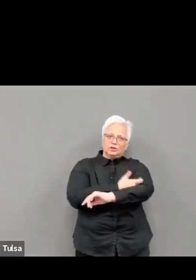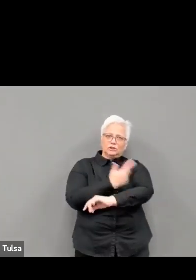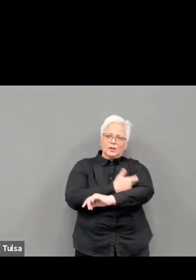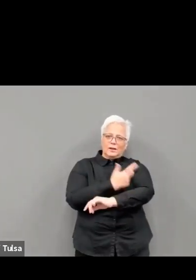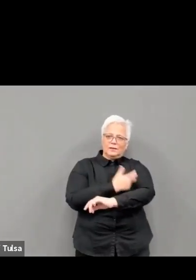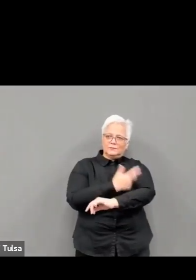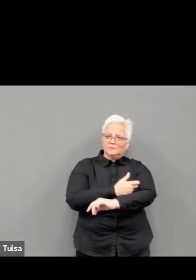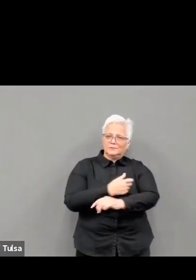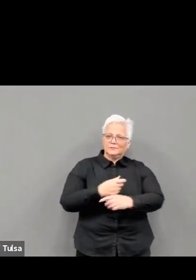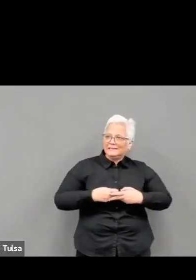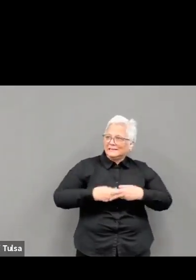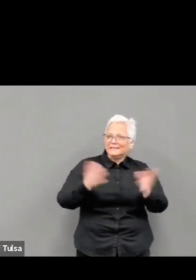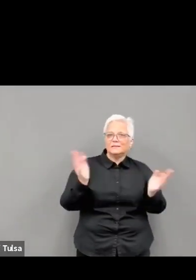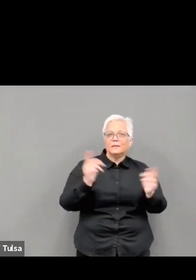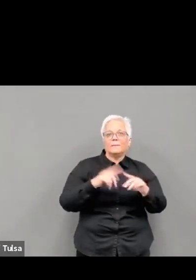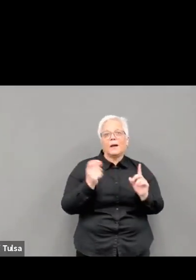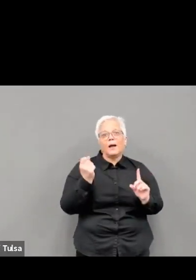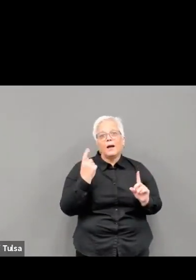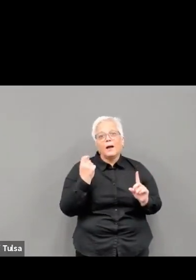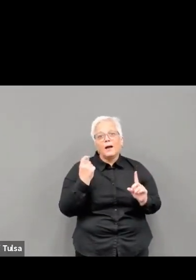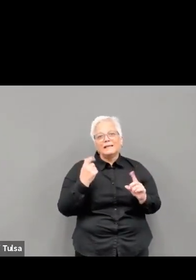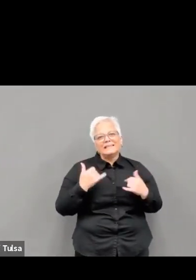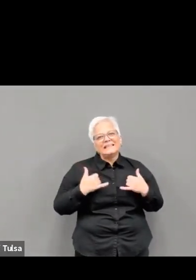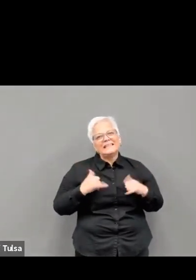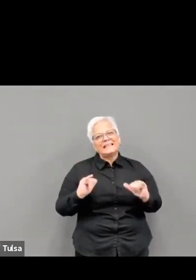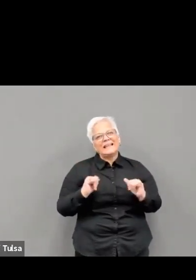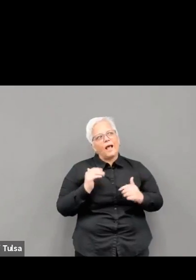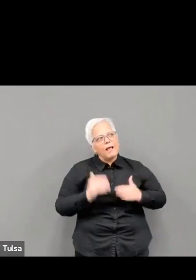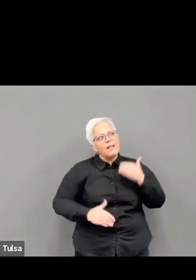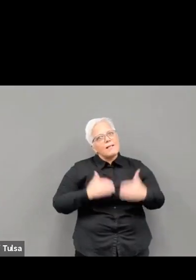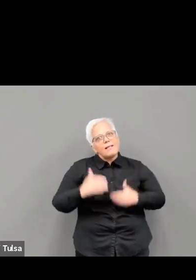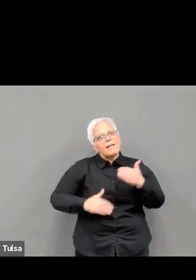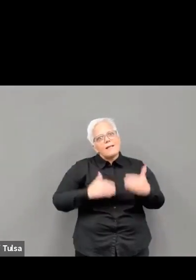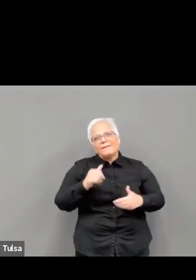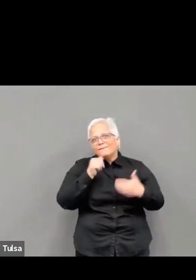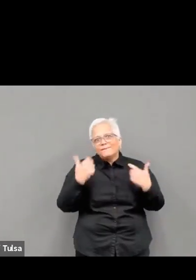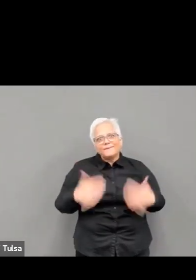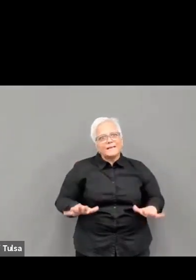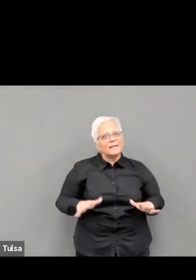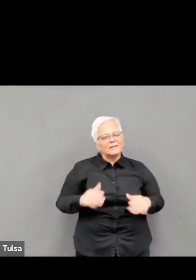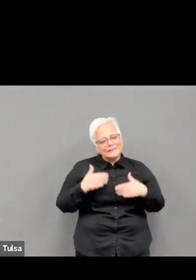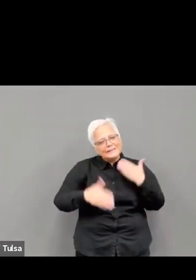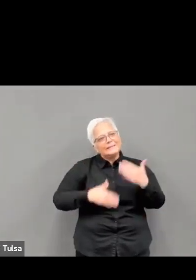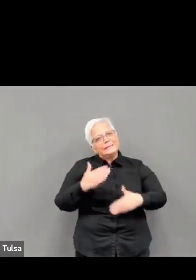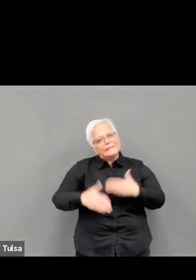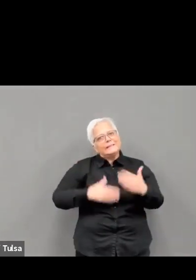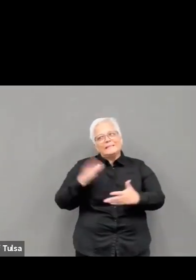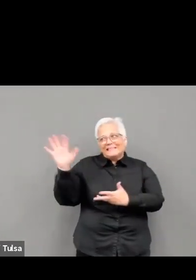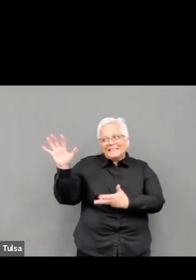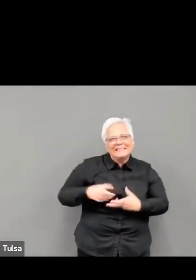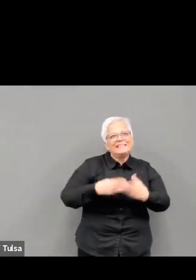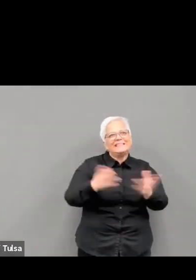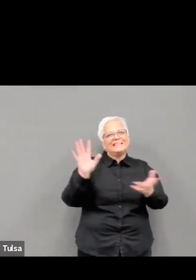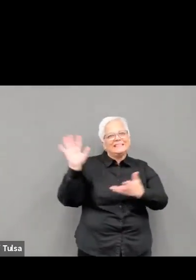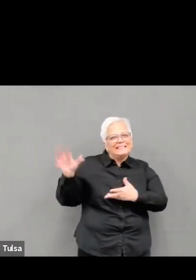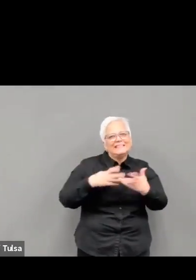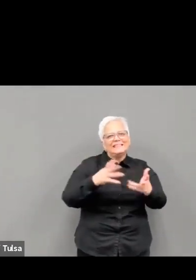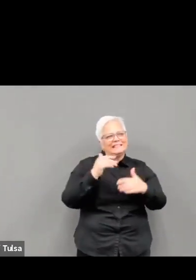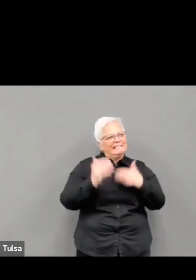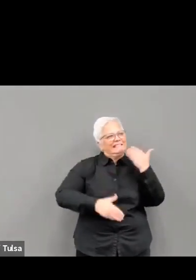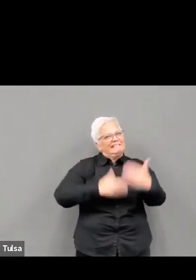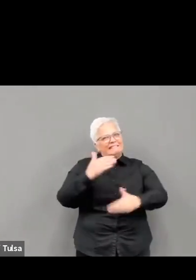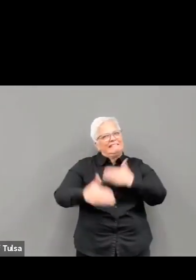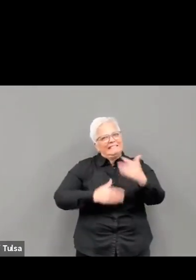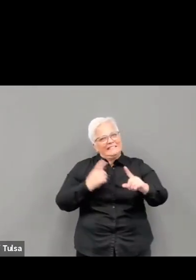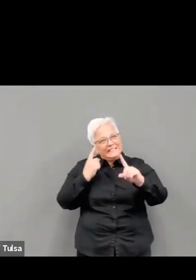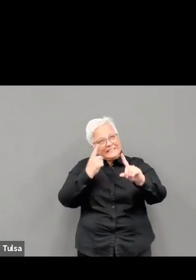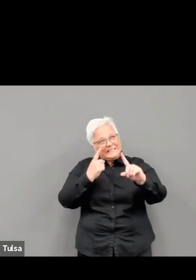return to normal. It is essential to follow the three W's. Wash your hands, watch your distance, and wear